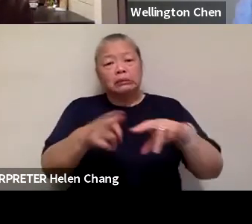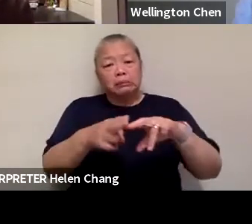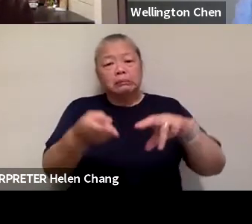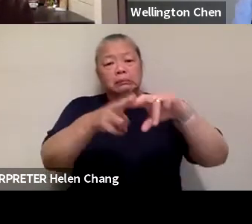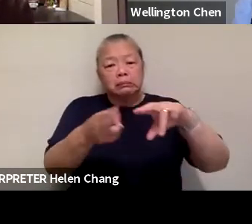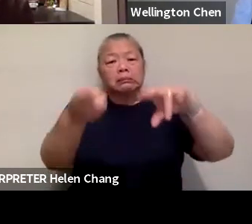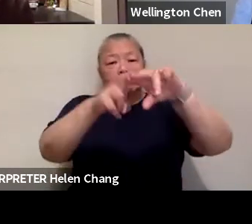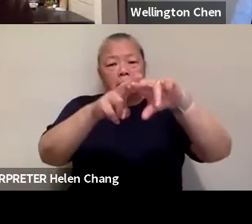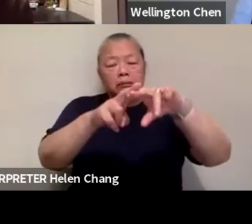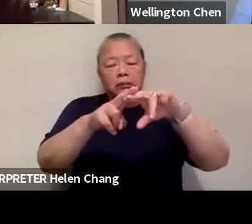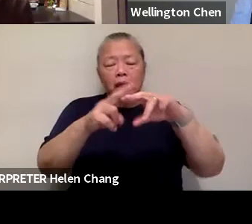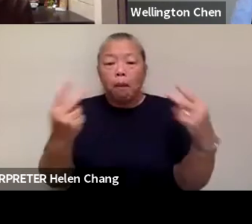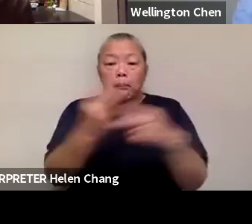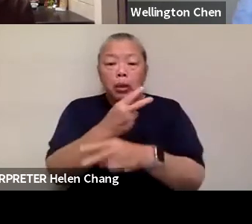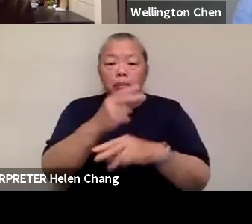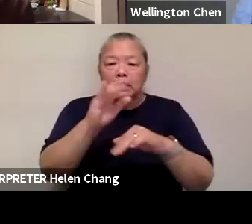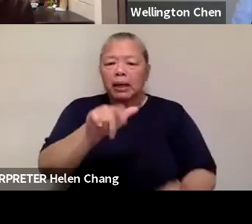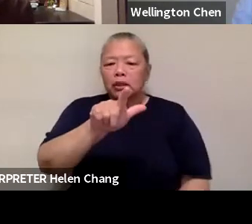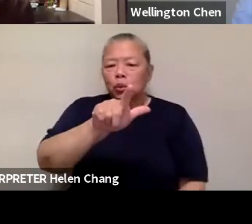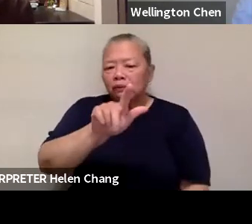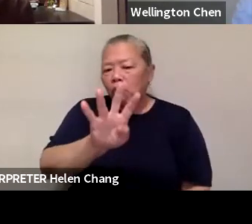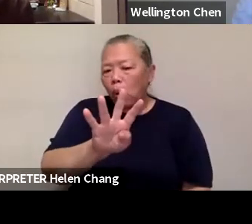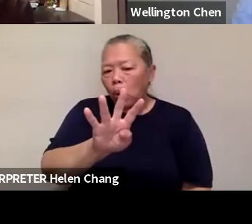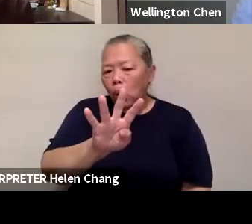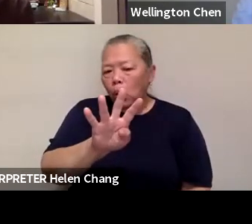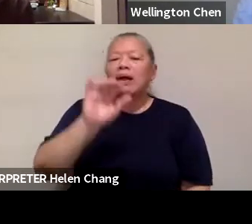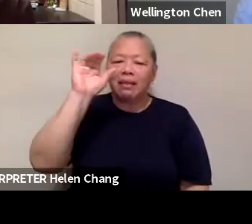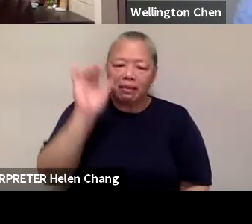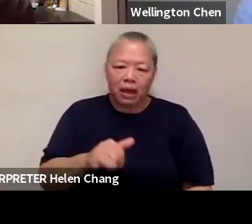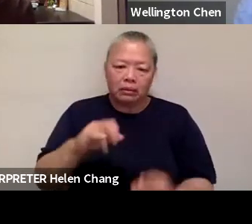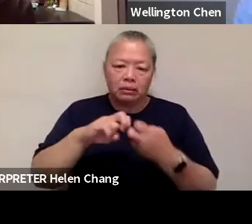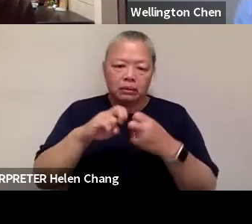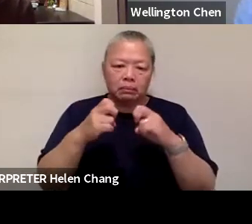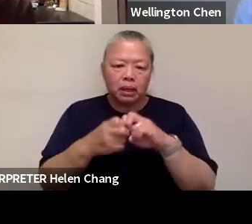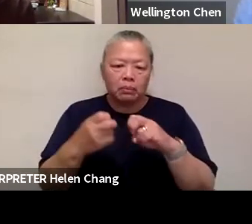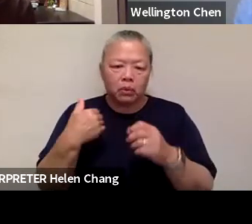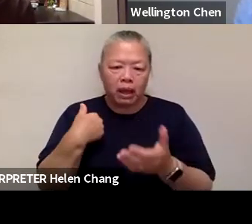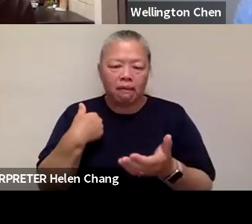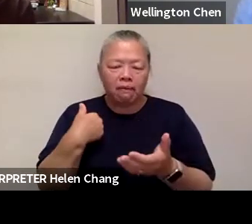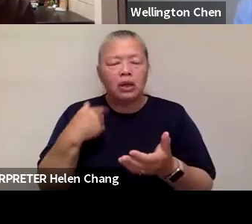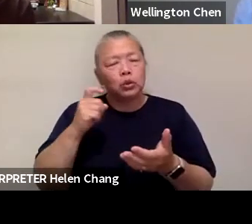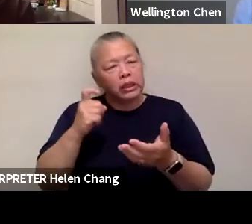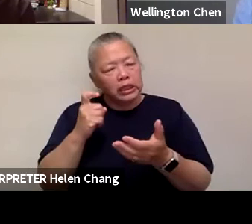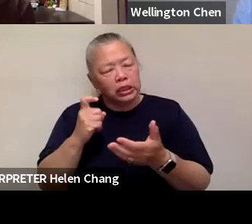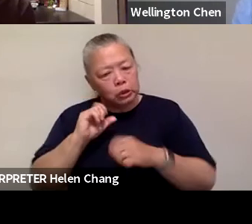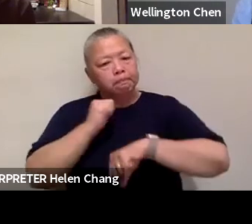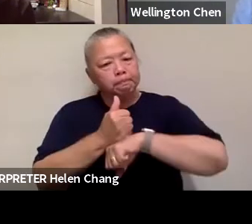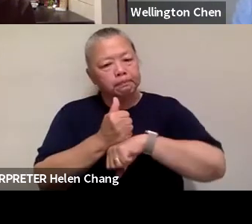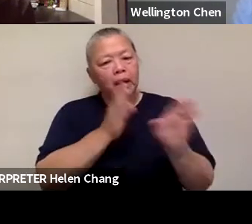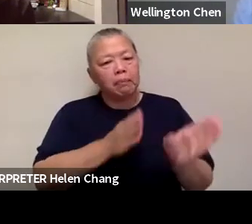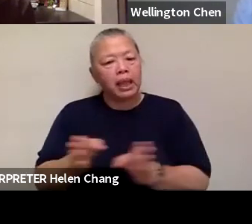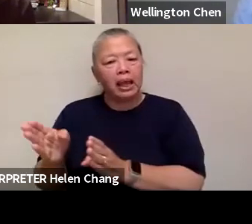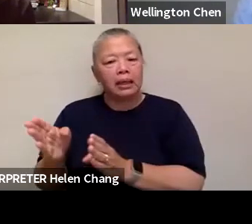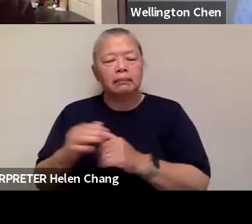is what we're confronting. So we really need to put together a plan. And I'm going to ask everyone as much as